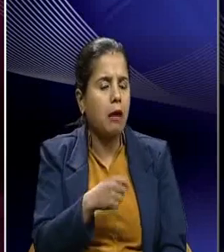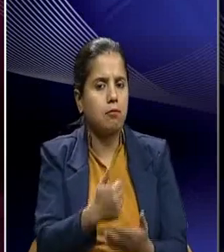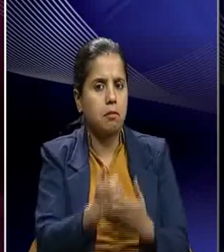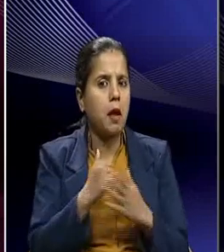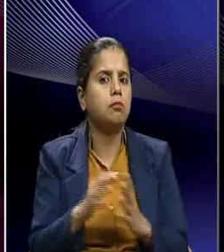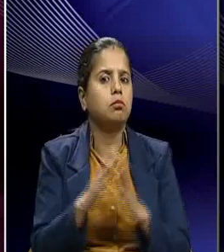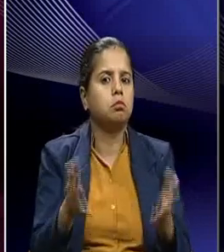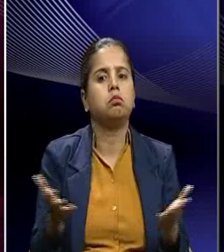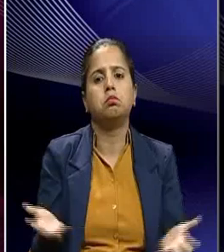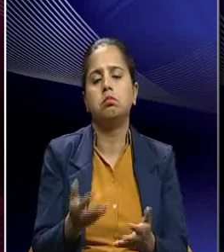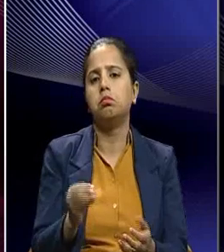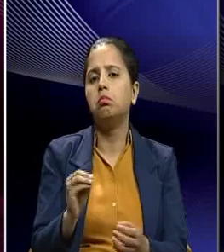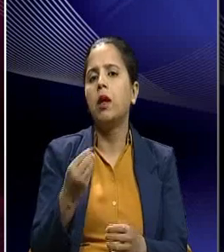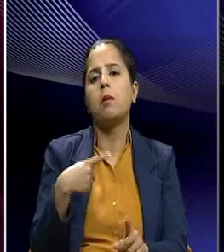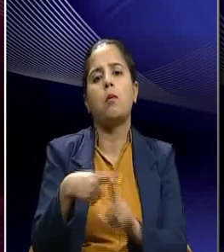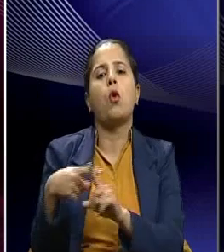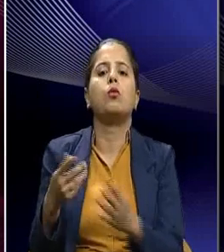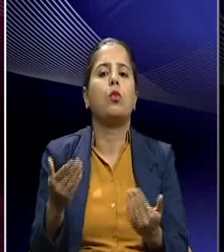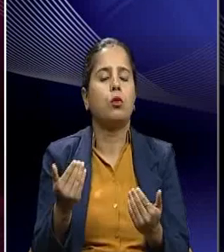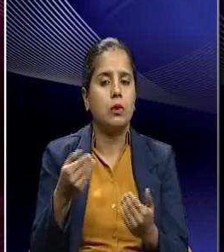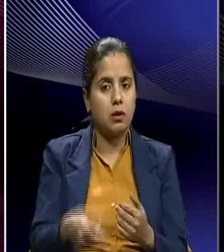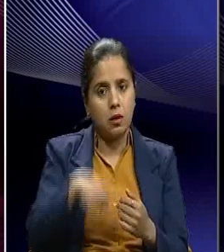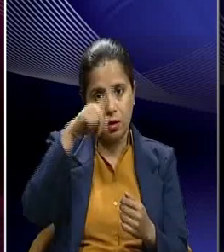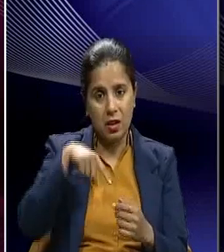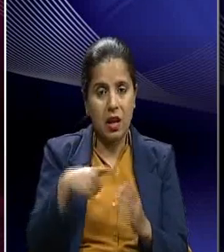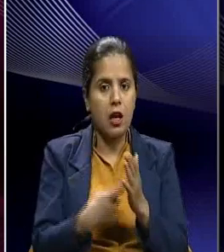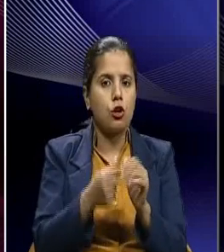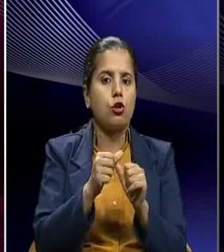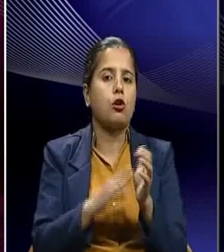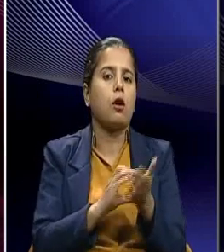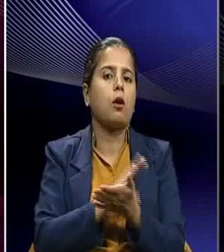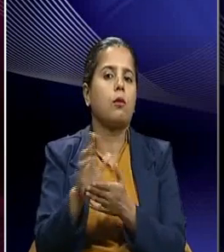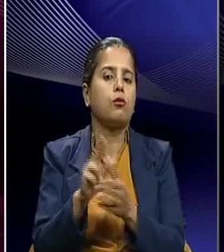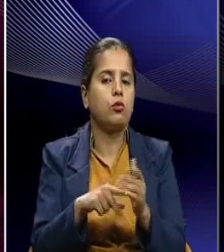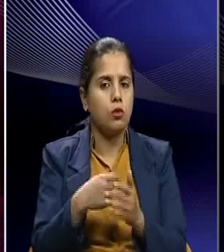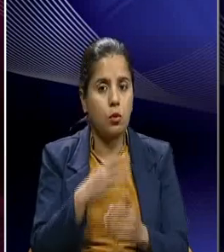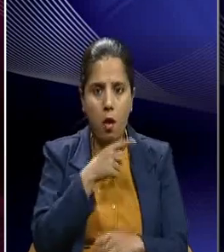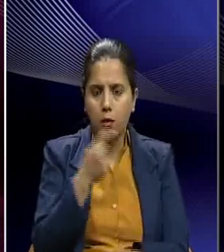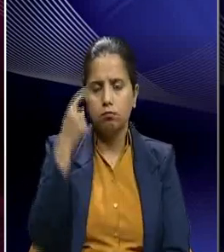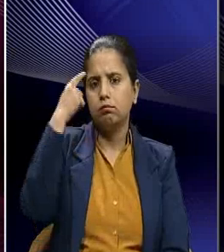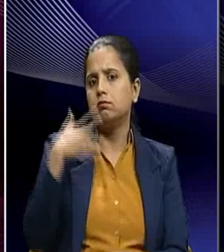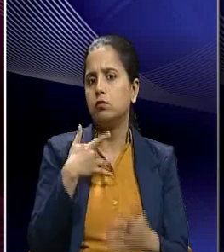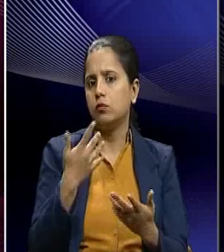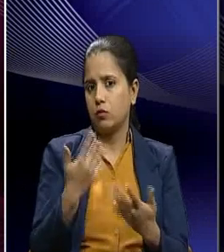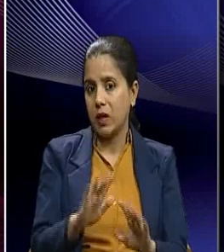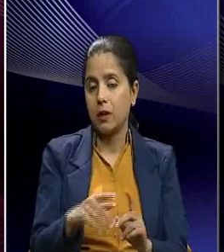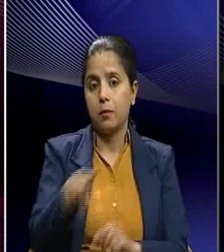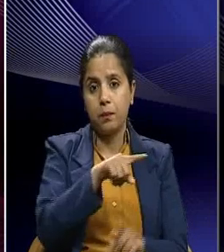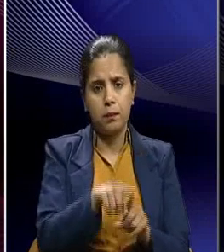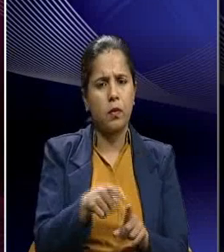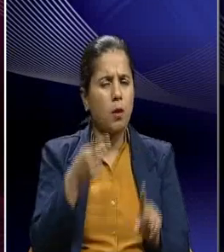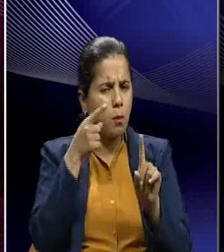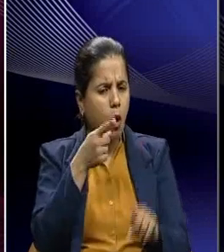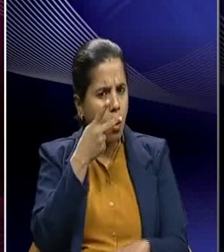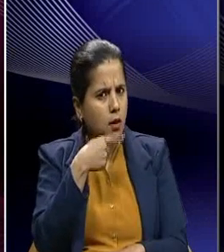welfare of the country and some of the scholars like Ramchandra Goha, they have also realized that or in a way pointed